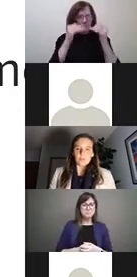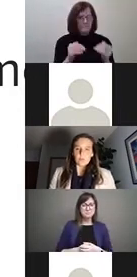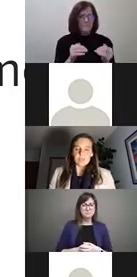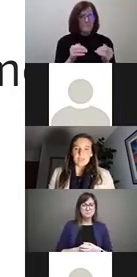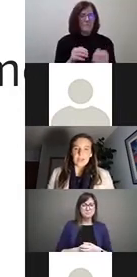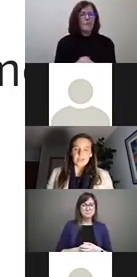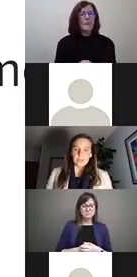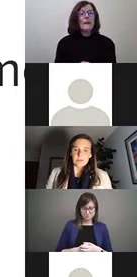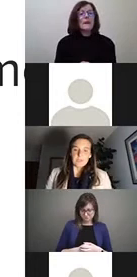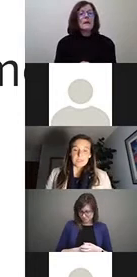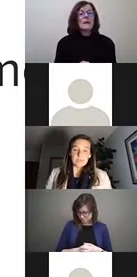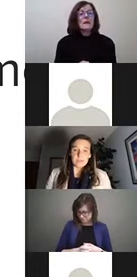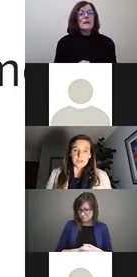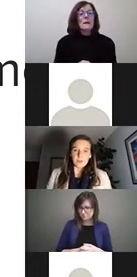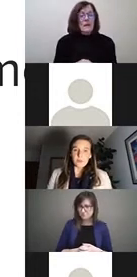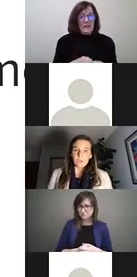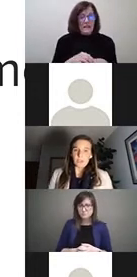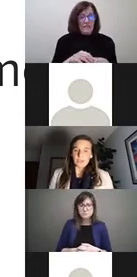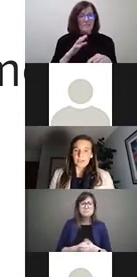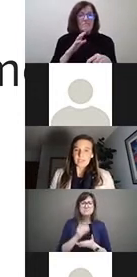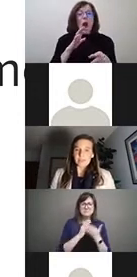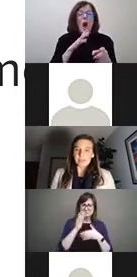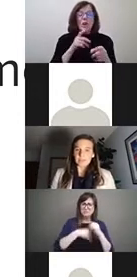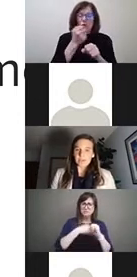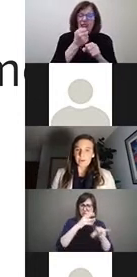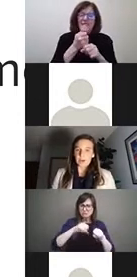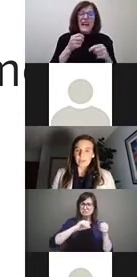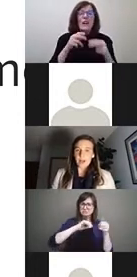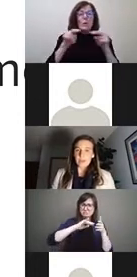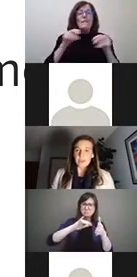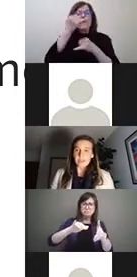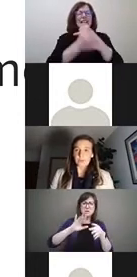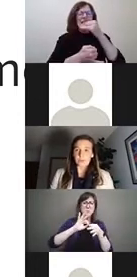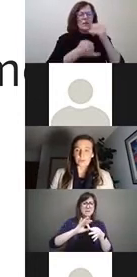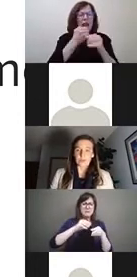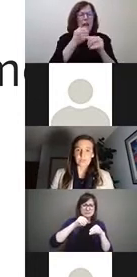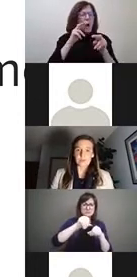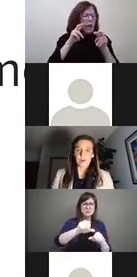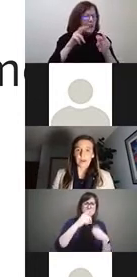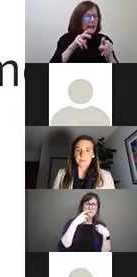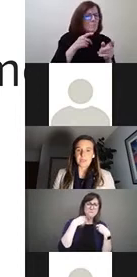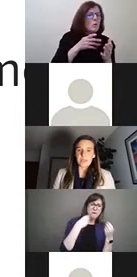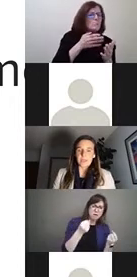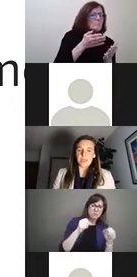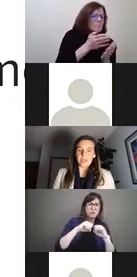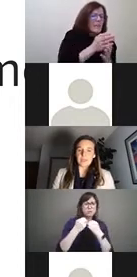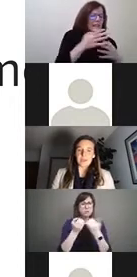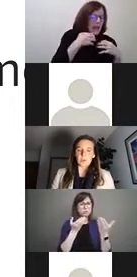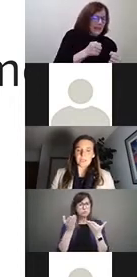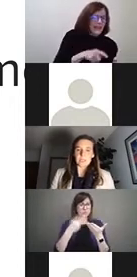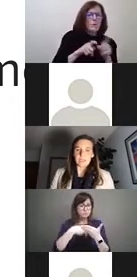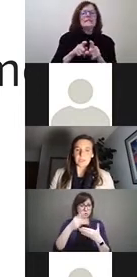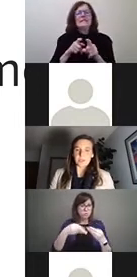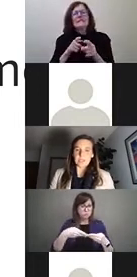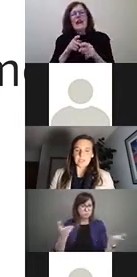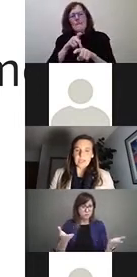So we, there's been some international work looking at expenditures across health and social service programs in